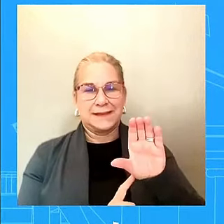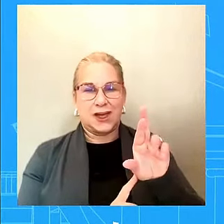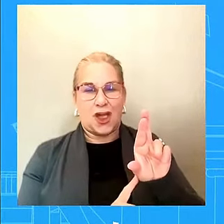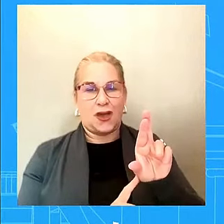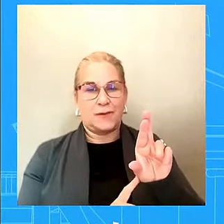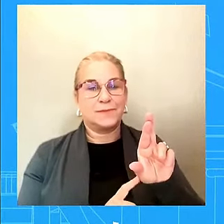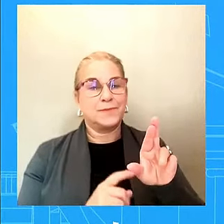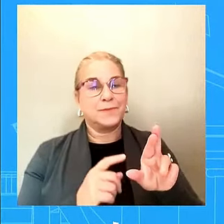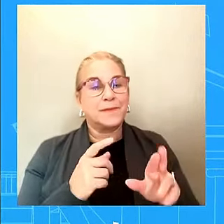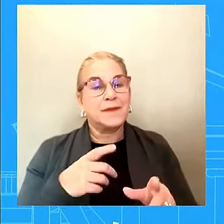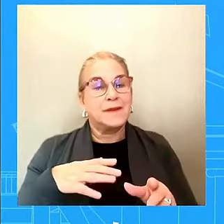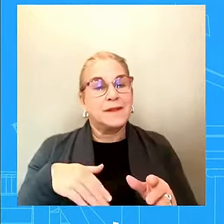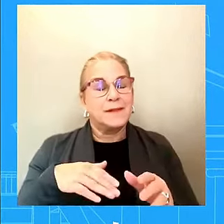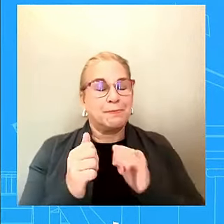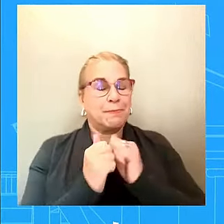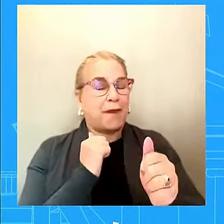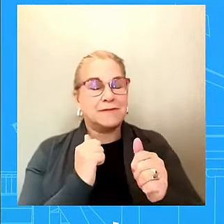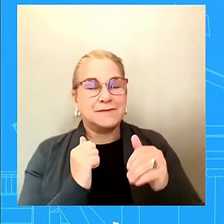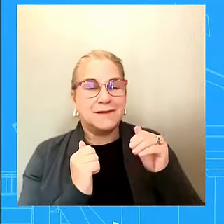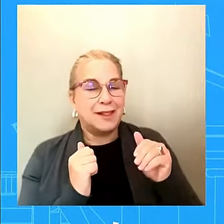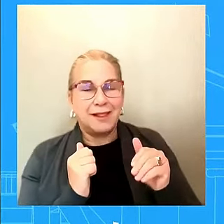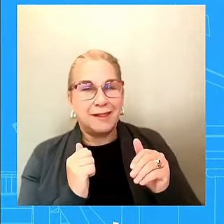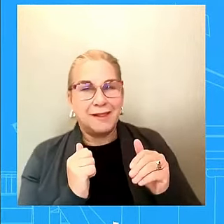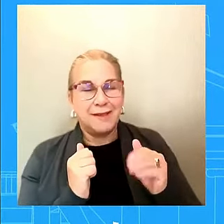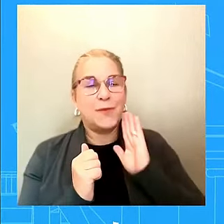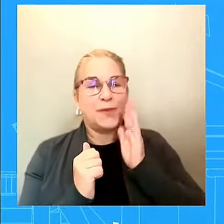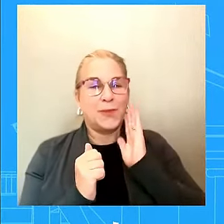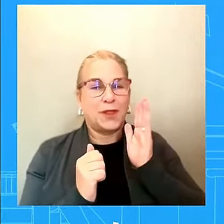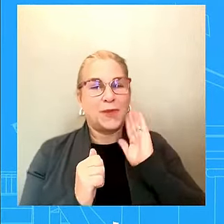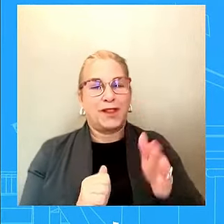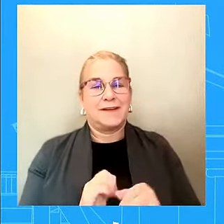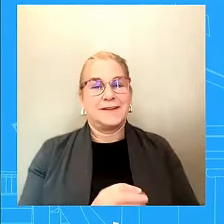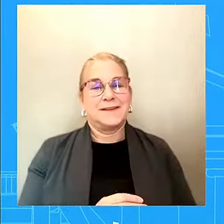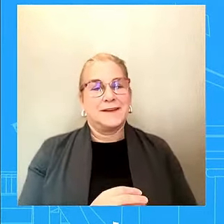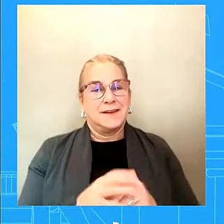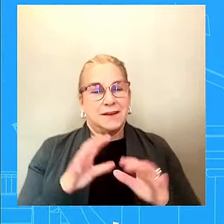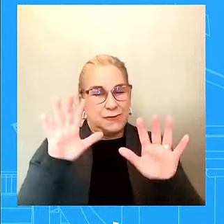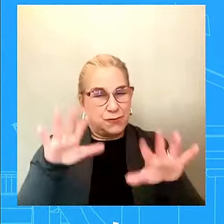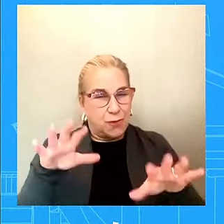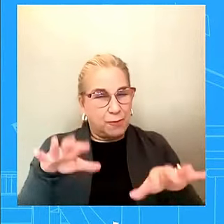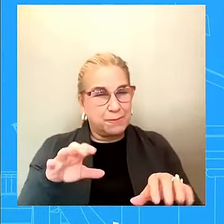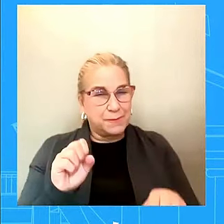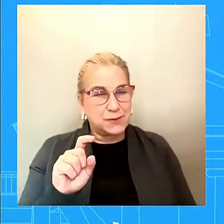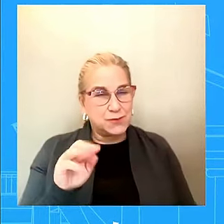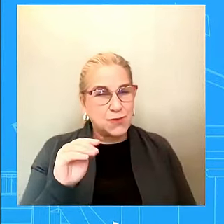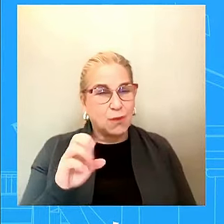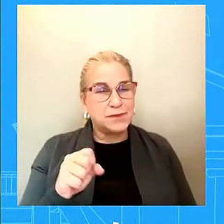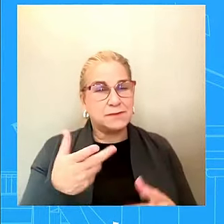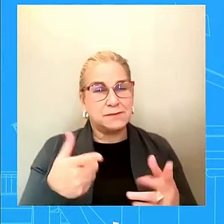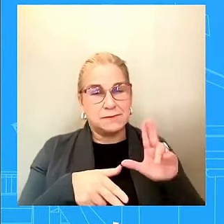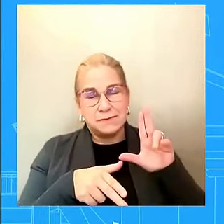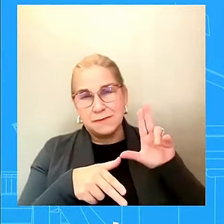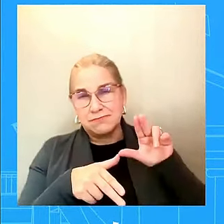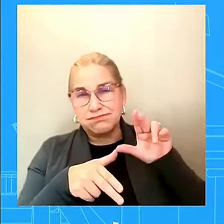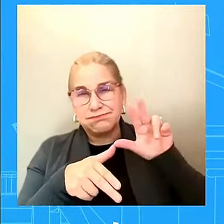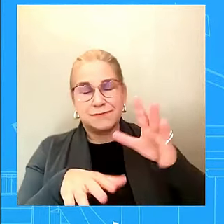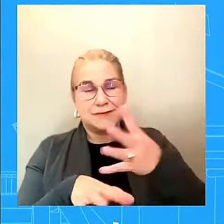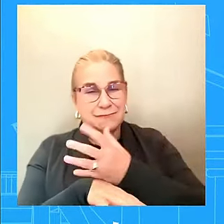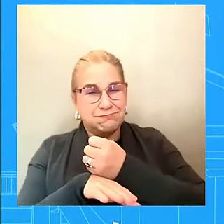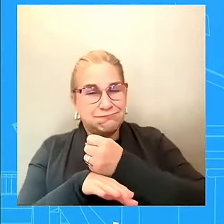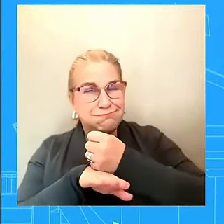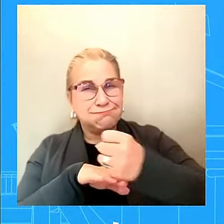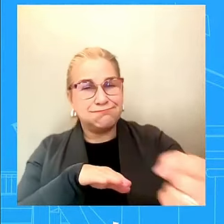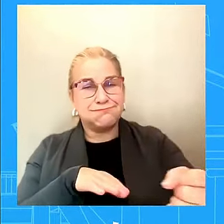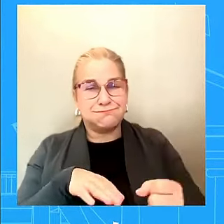we, we are seeing, uh, these storms coming through and what they're doing and how they're devastating, uh, areas. The President was able to survey,